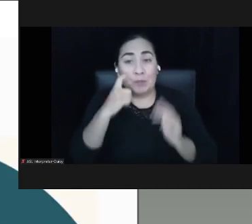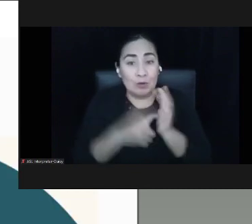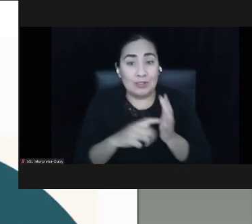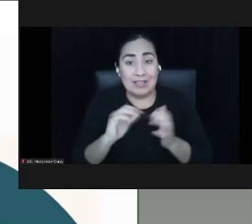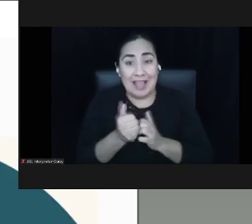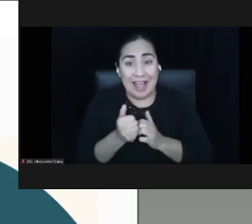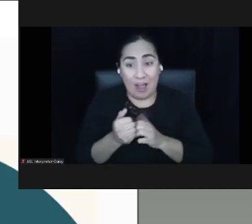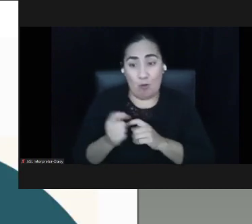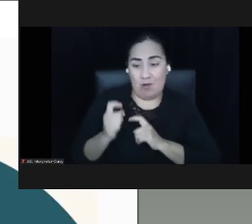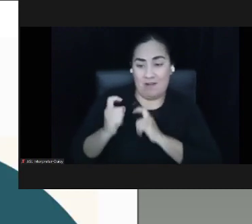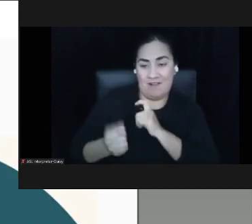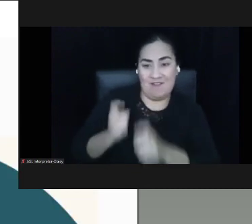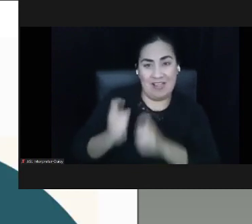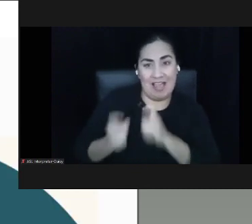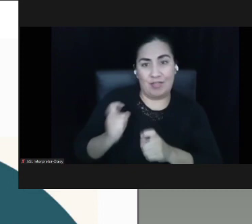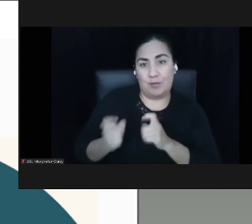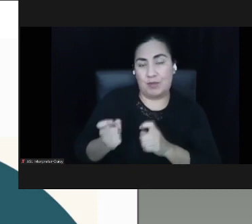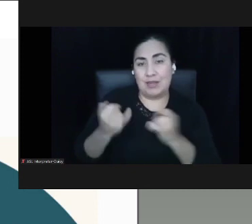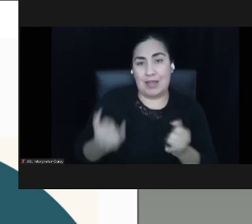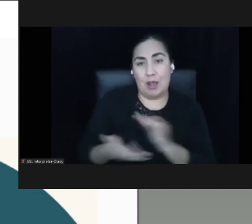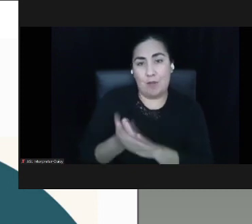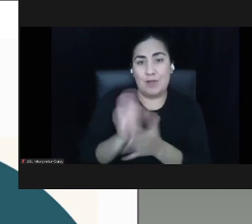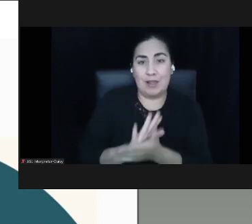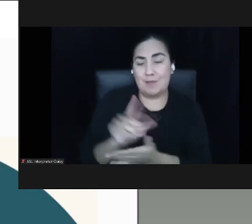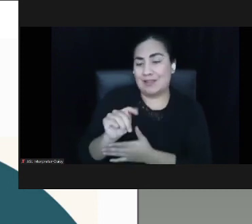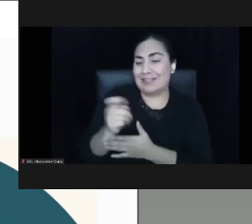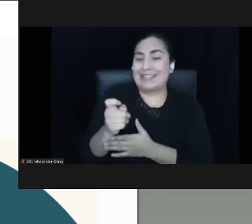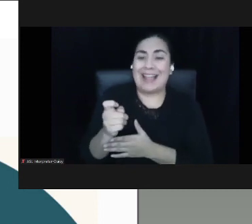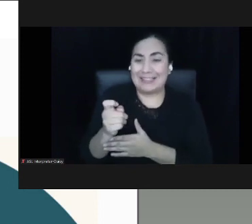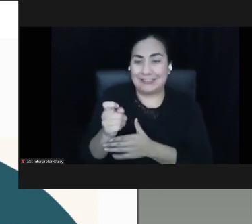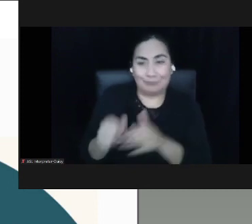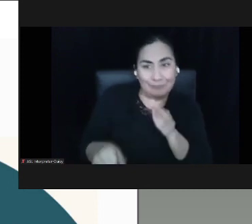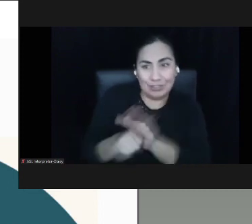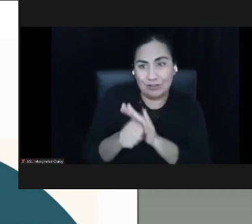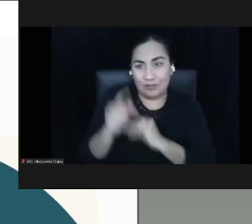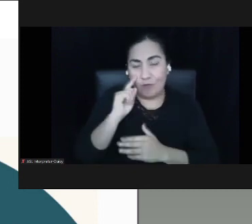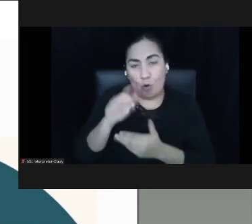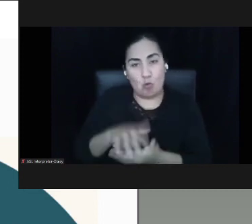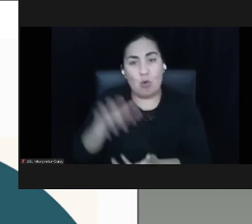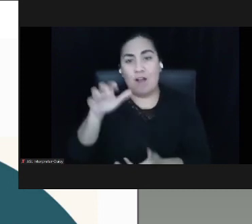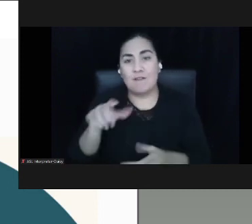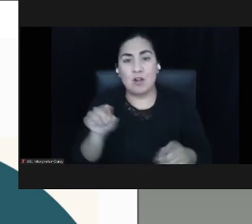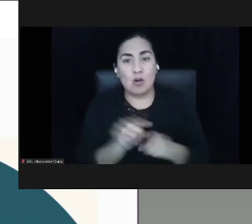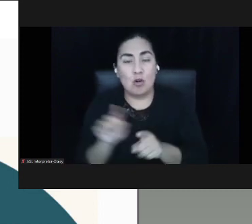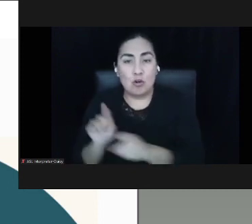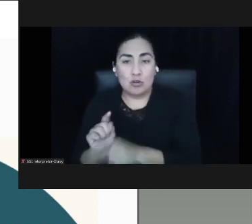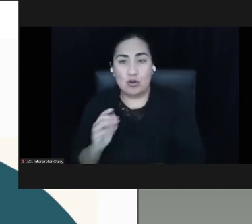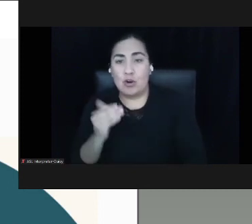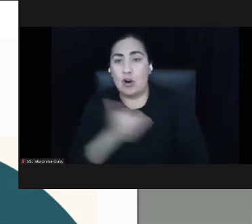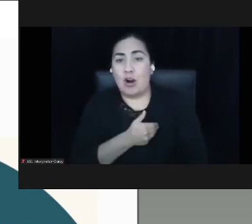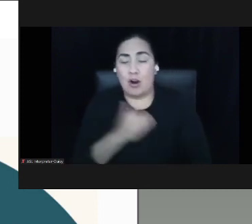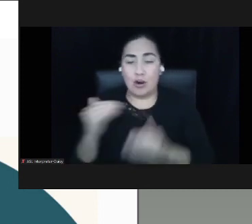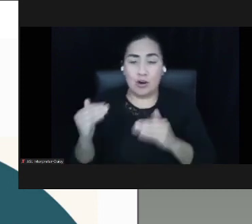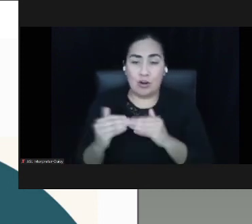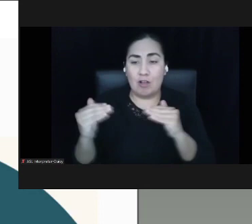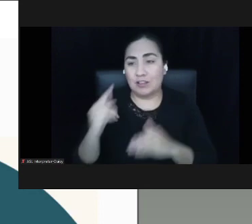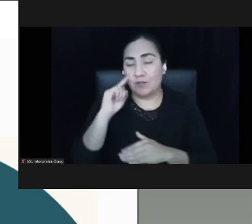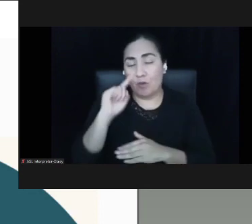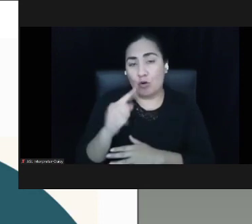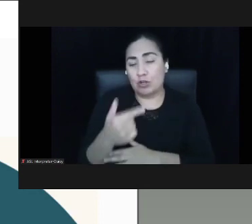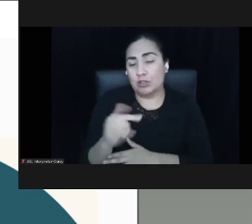shelter for wealth. Our colleagues at Grantmakers for Effective Organizations, or GEOs, has